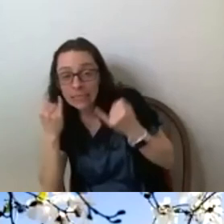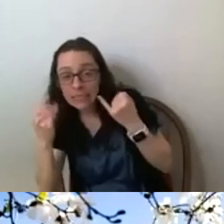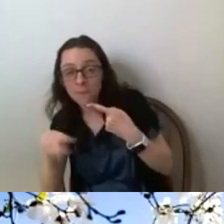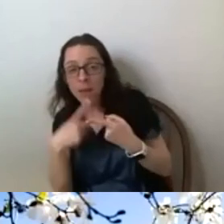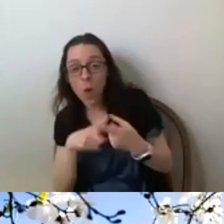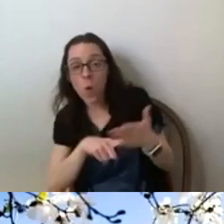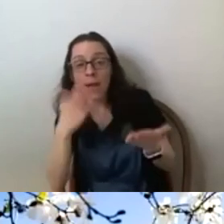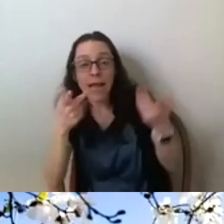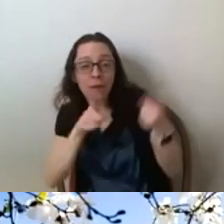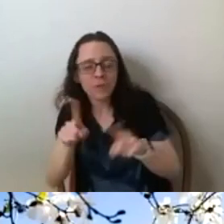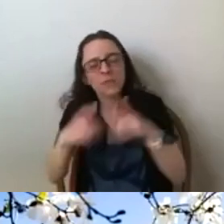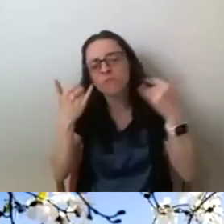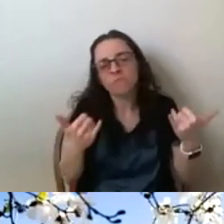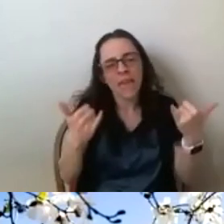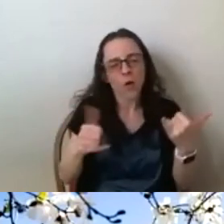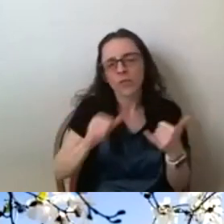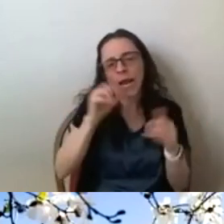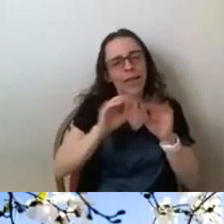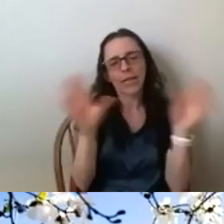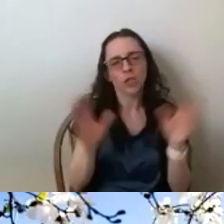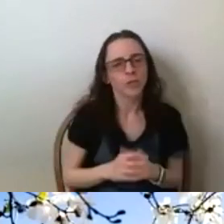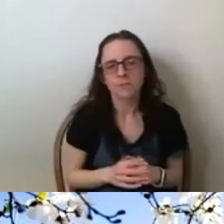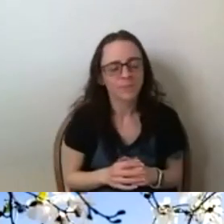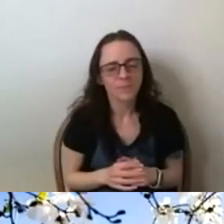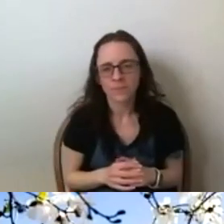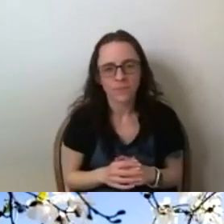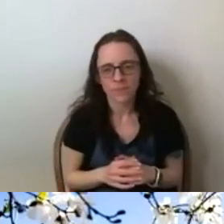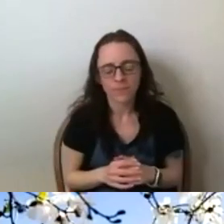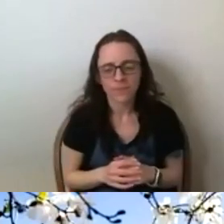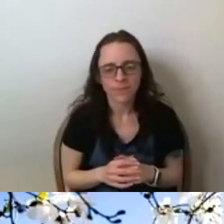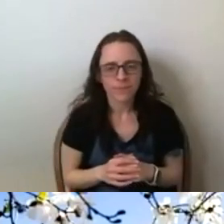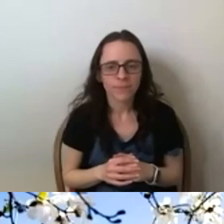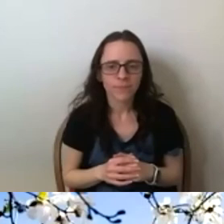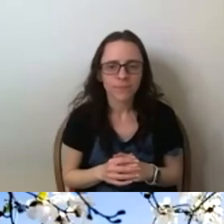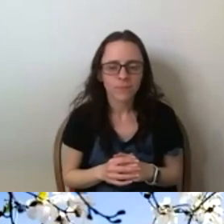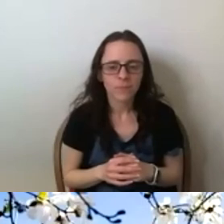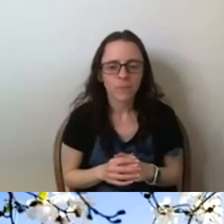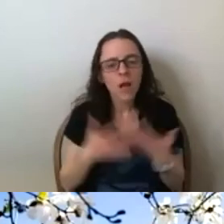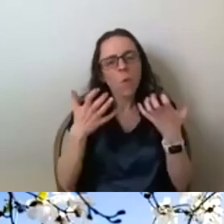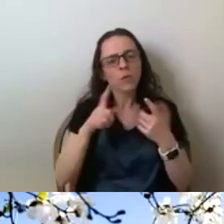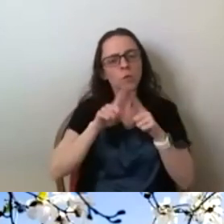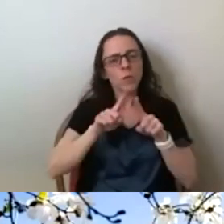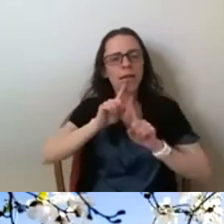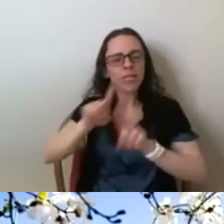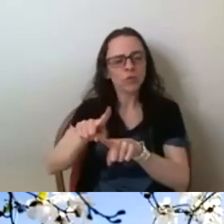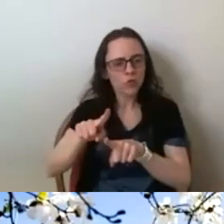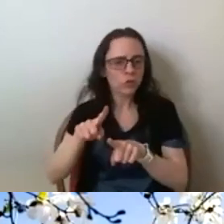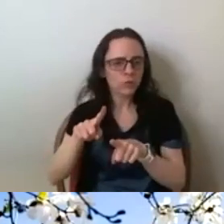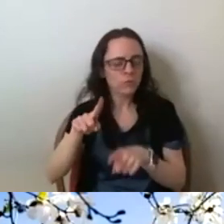just not, not clear how, how we actually get past this. You know, just to sort of address, um, Professor Bloom's question. Um,